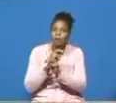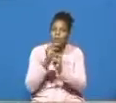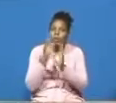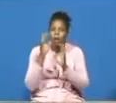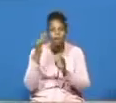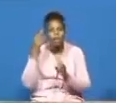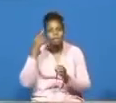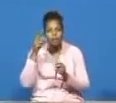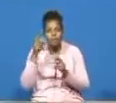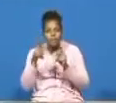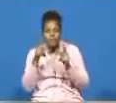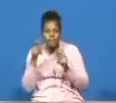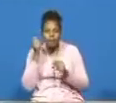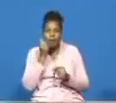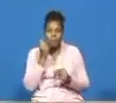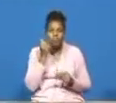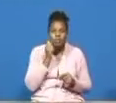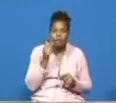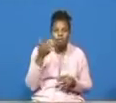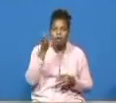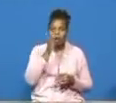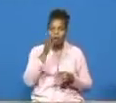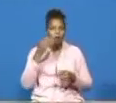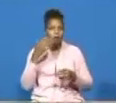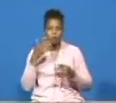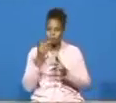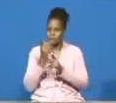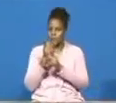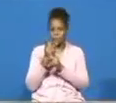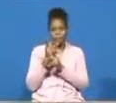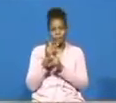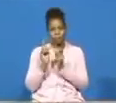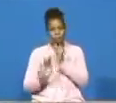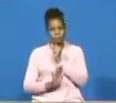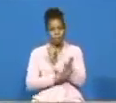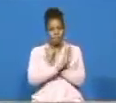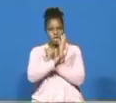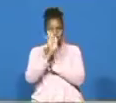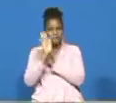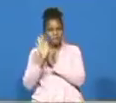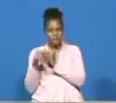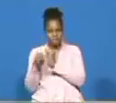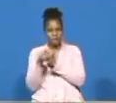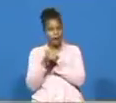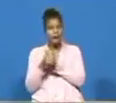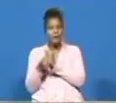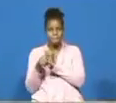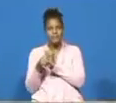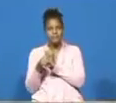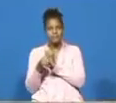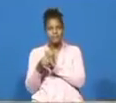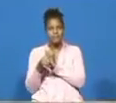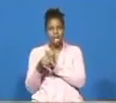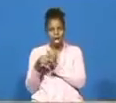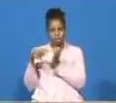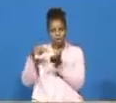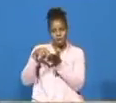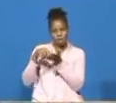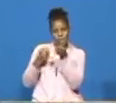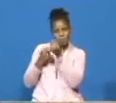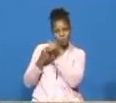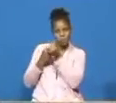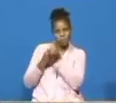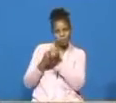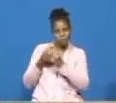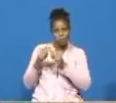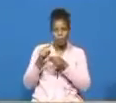for his people every day god was keeping them god was protecting them god was standing by them